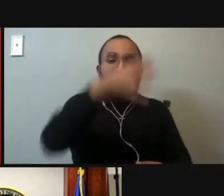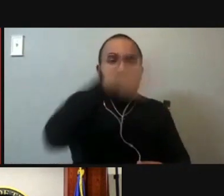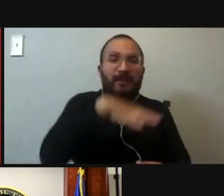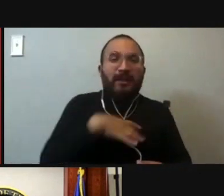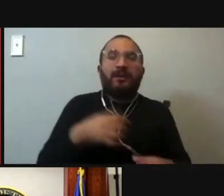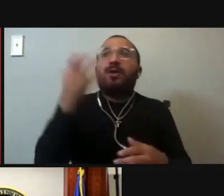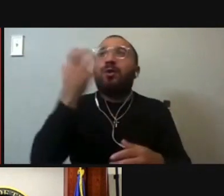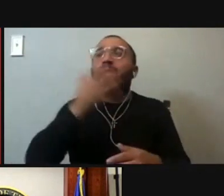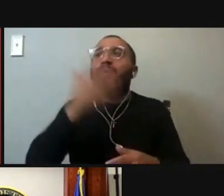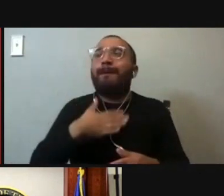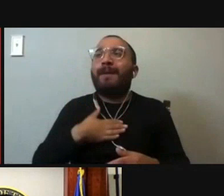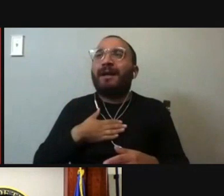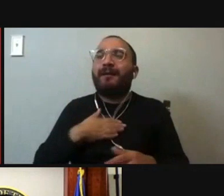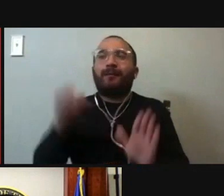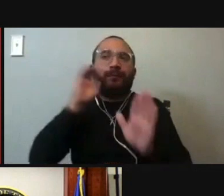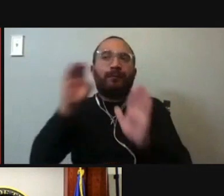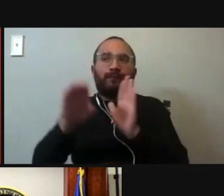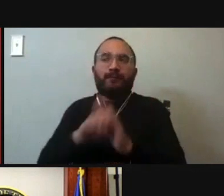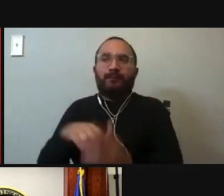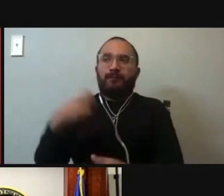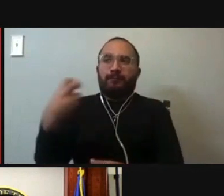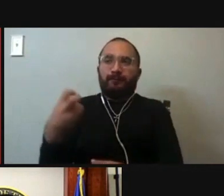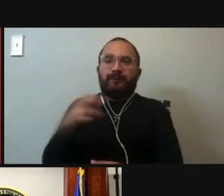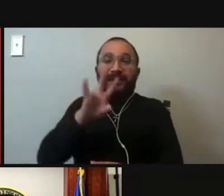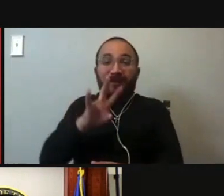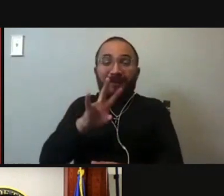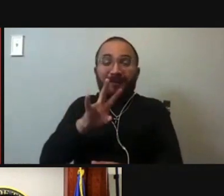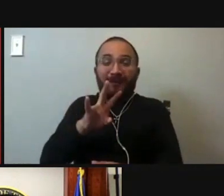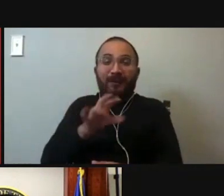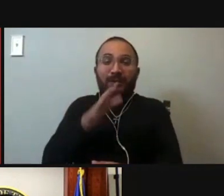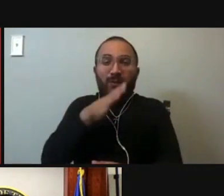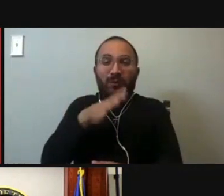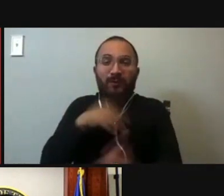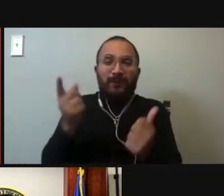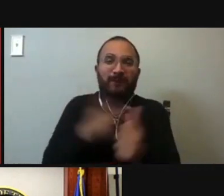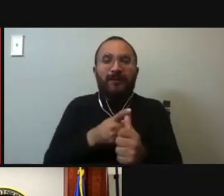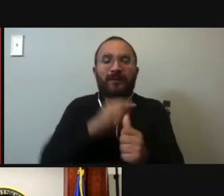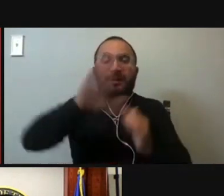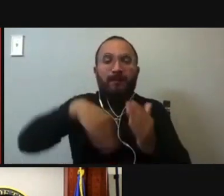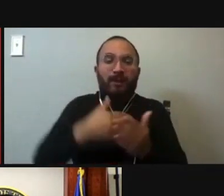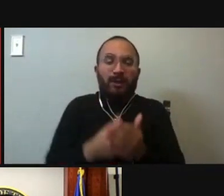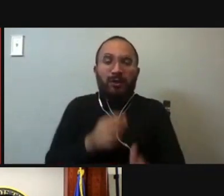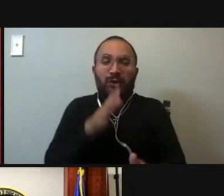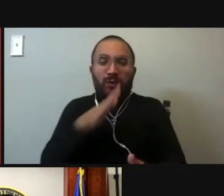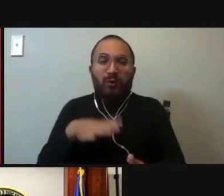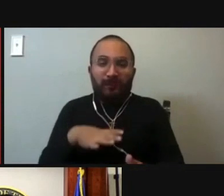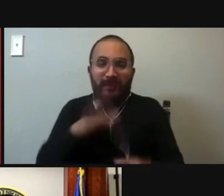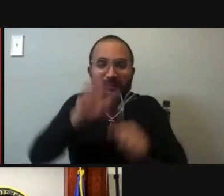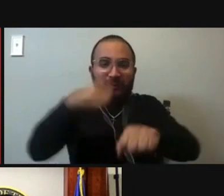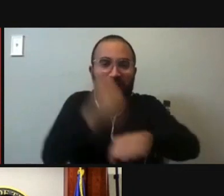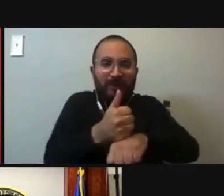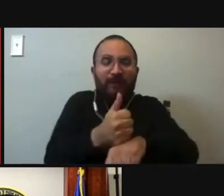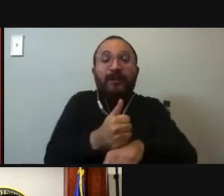see my bench in particular. There are seven women. It's the first all-female appellate court in the country that was established in 2005.